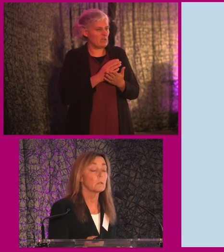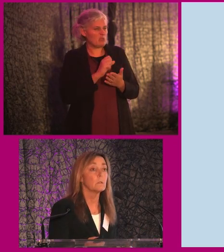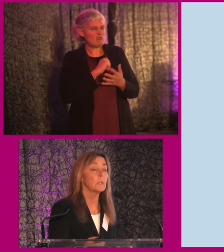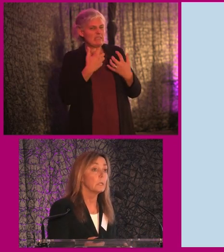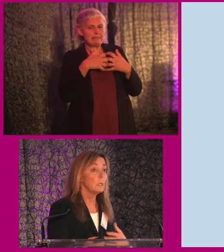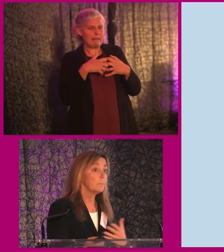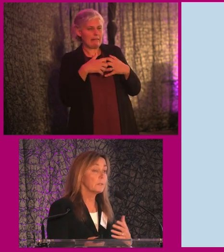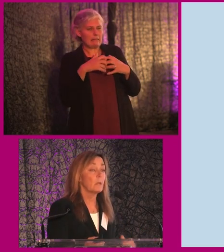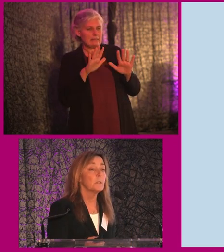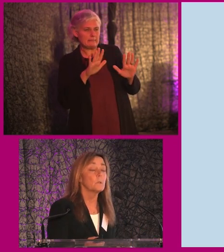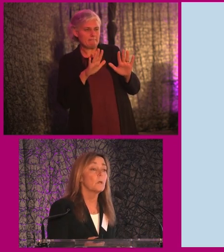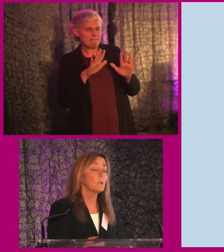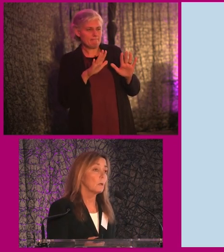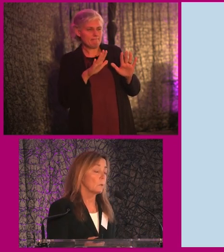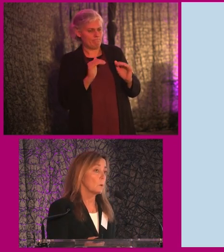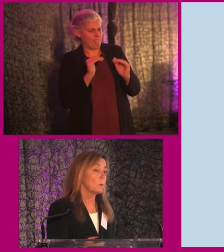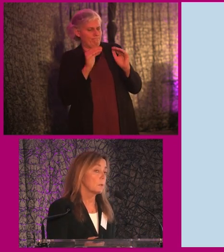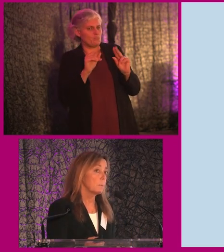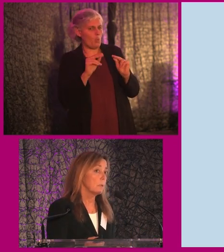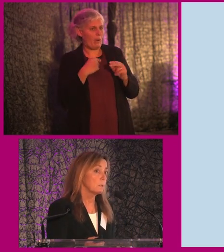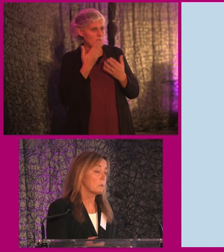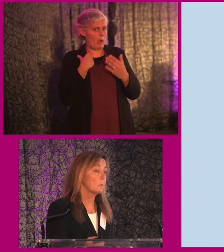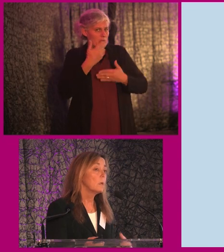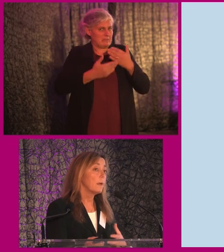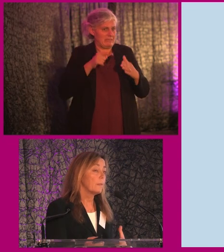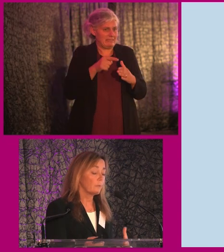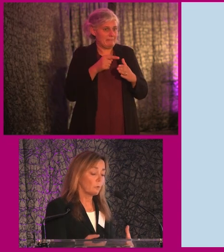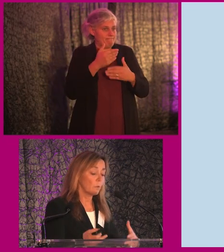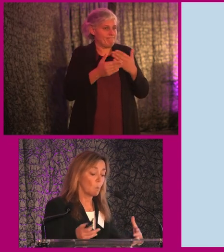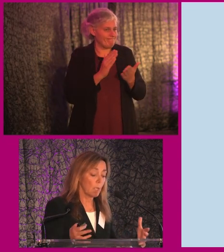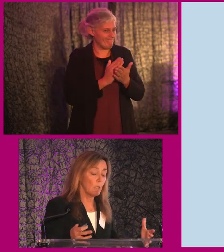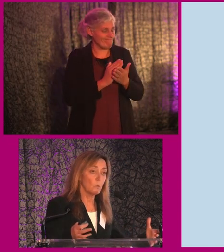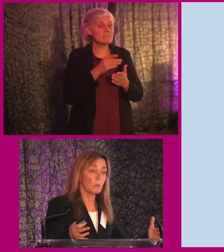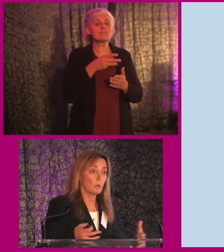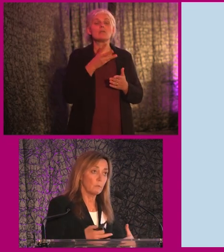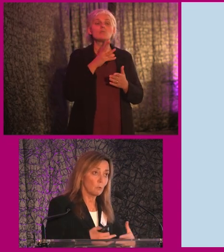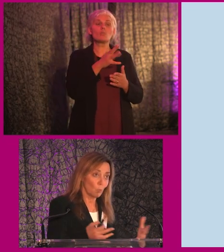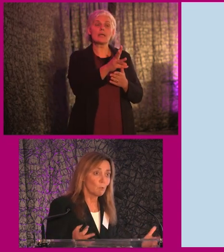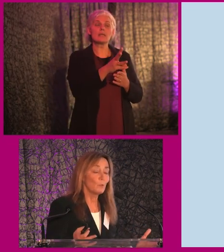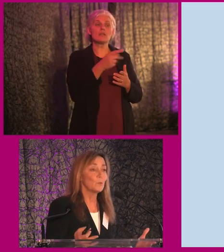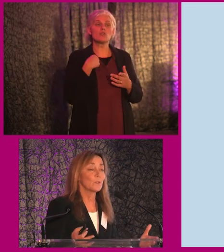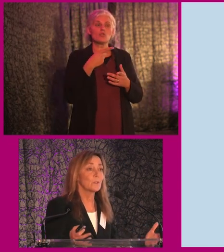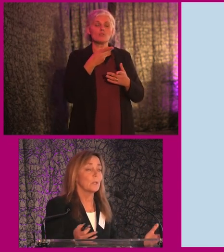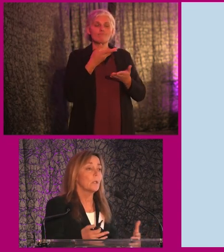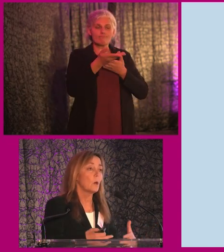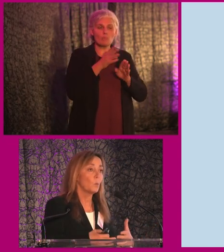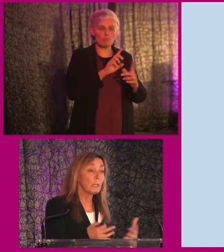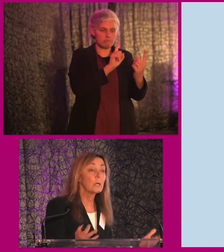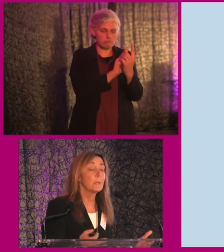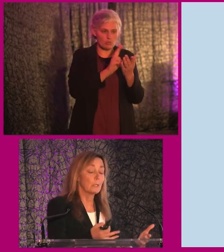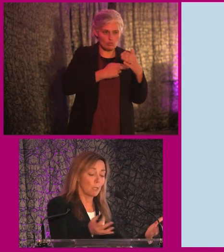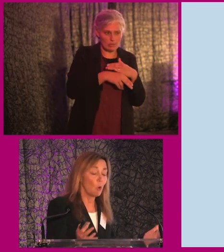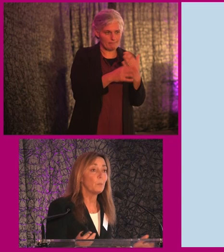technically savvy, so I don't know how to explain this. And therefore, the way you kind of talk to the users and how